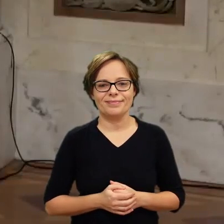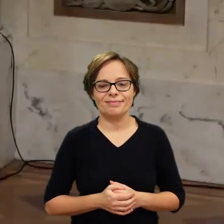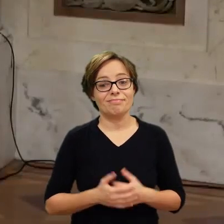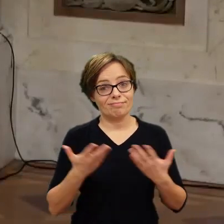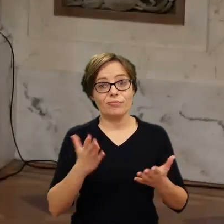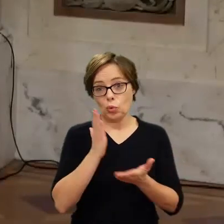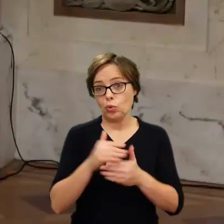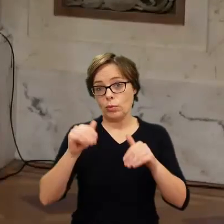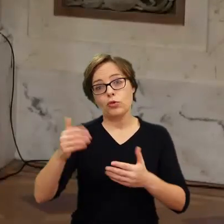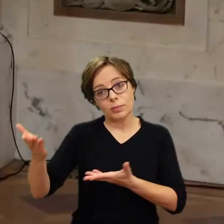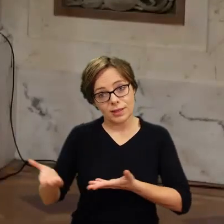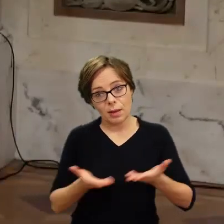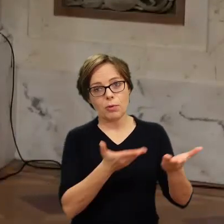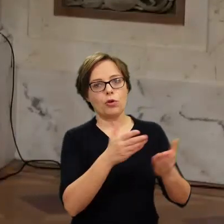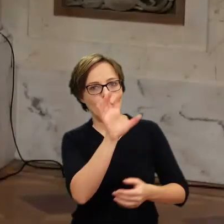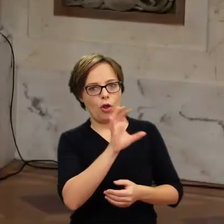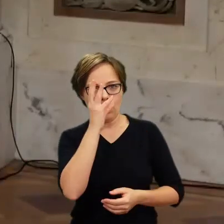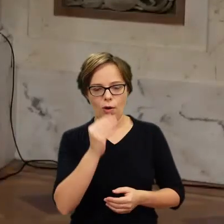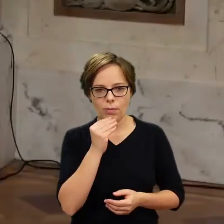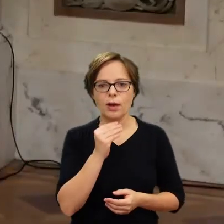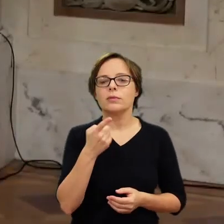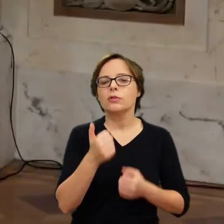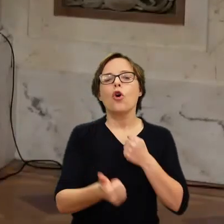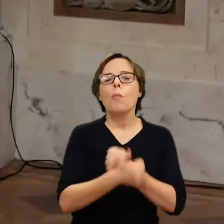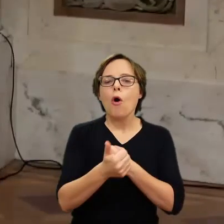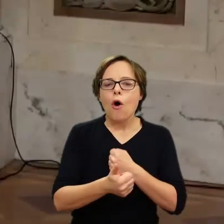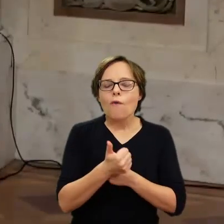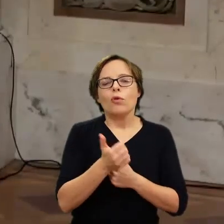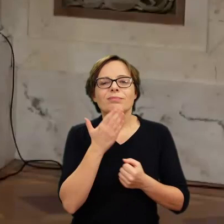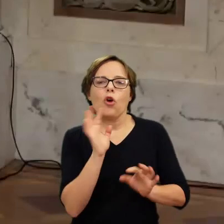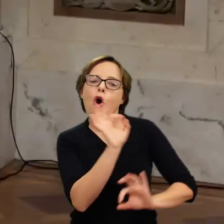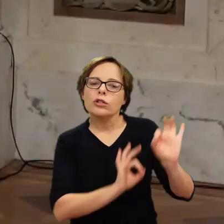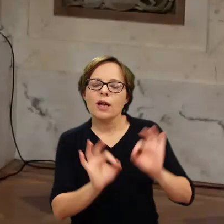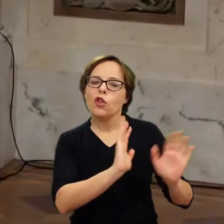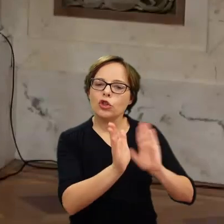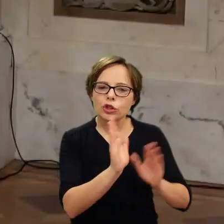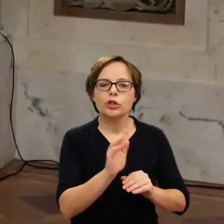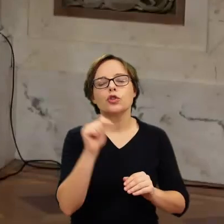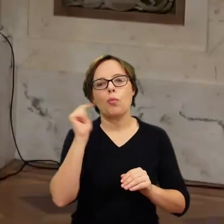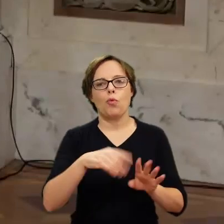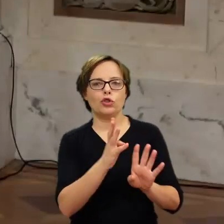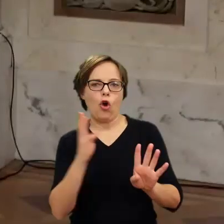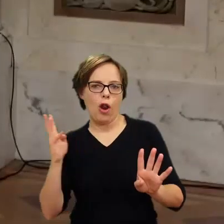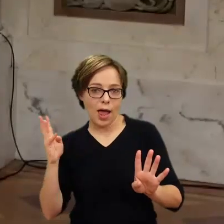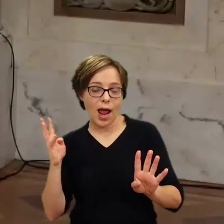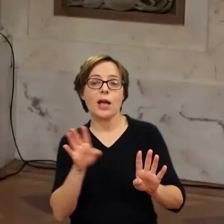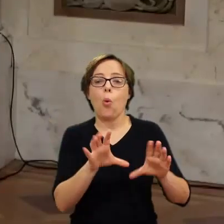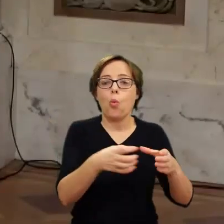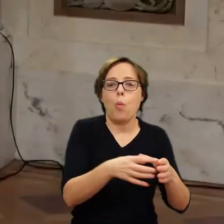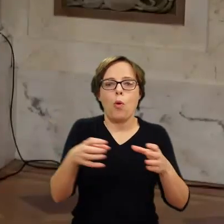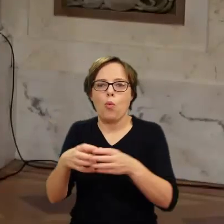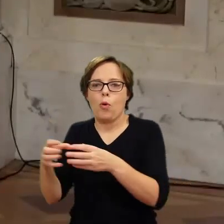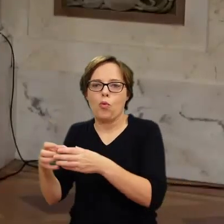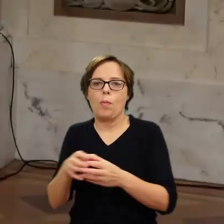możemy Państwa zaprosić pod obraz, ponieważ ze względów konserwatorskich musimy iść kolejeczką po 15 osób.